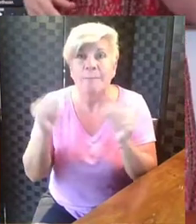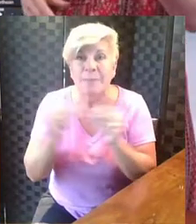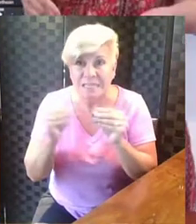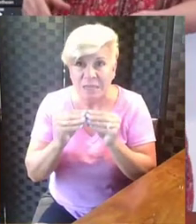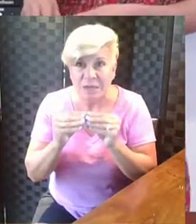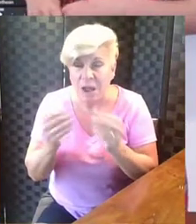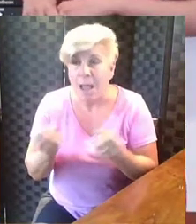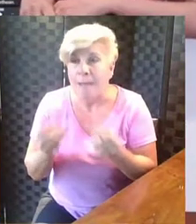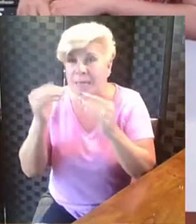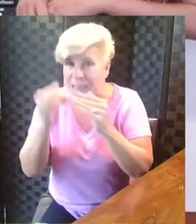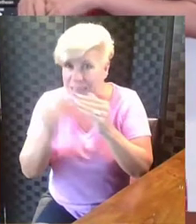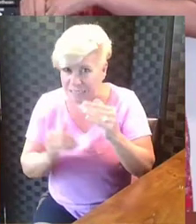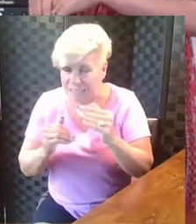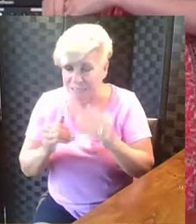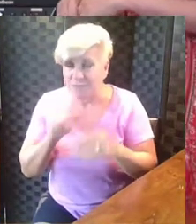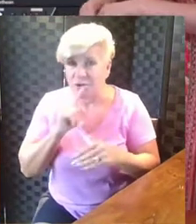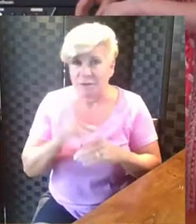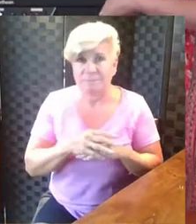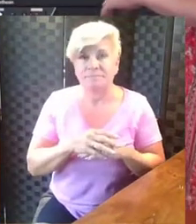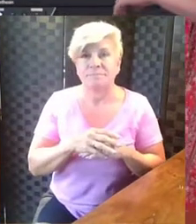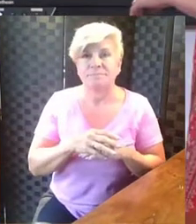more or how many less there are.